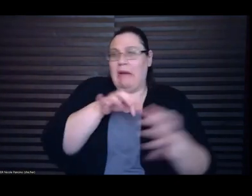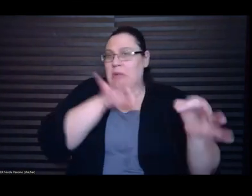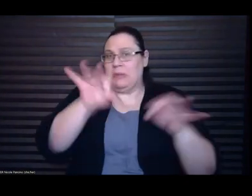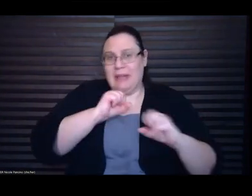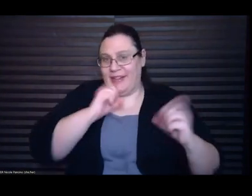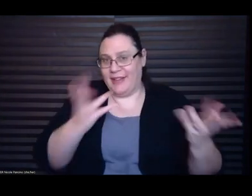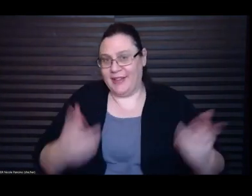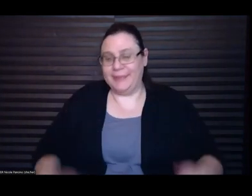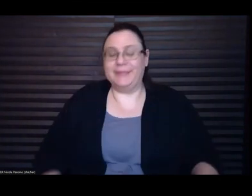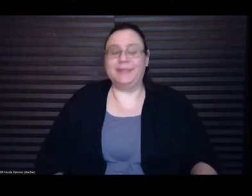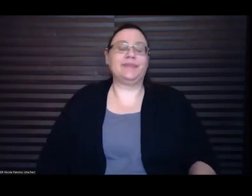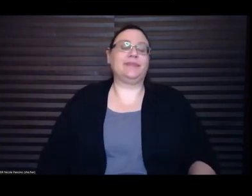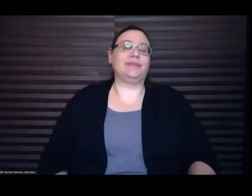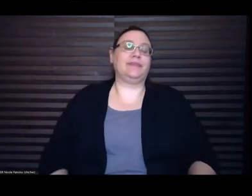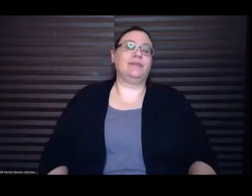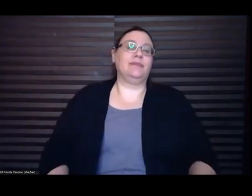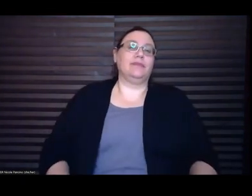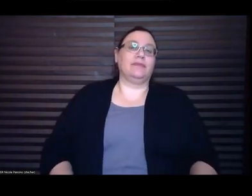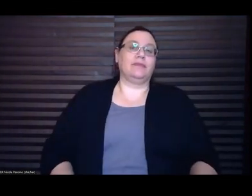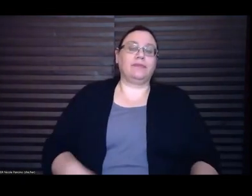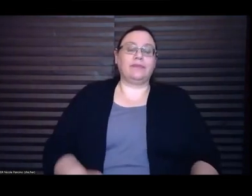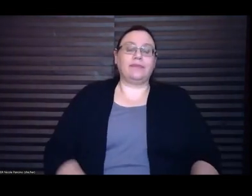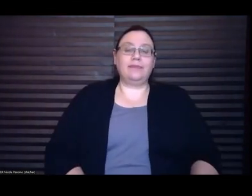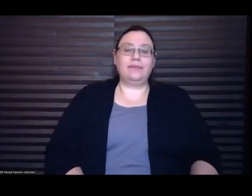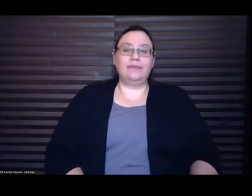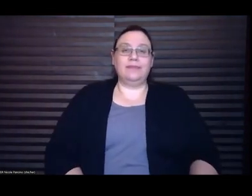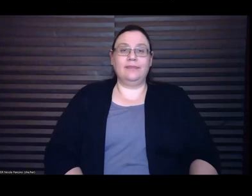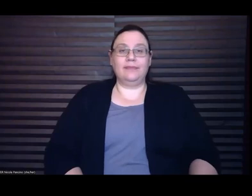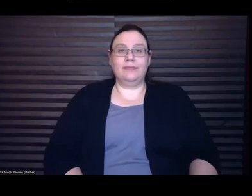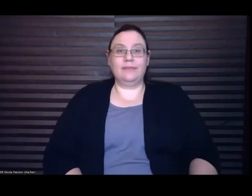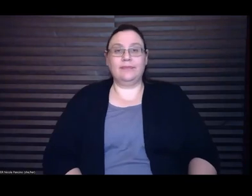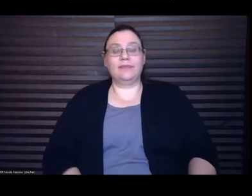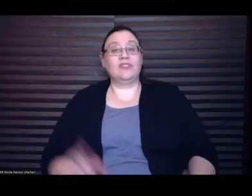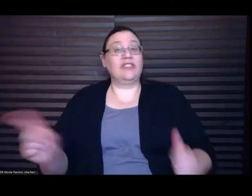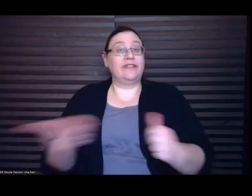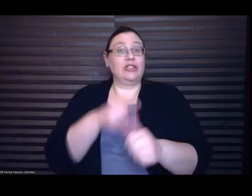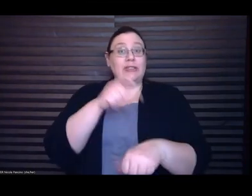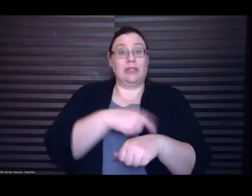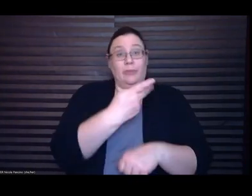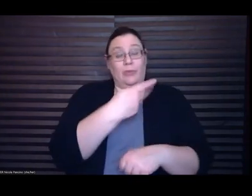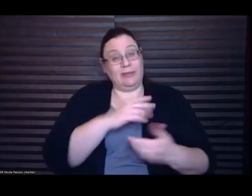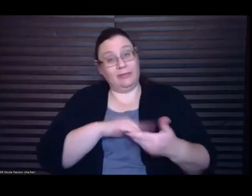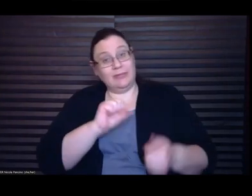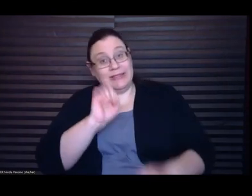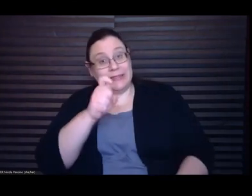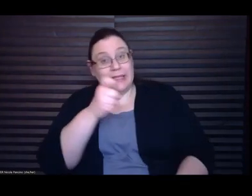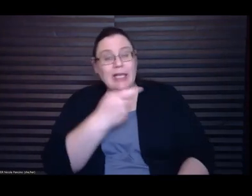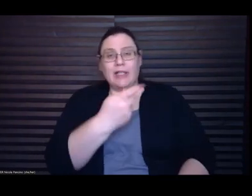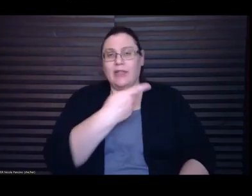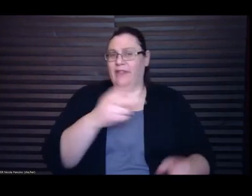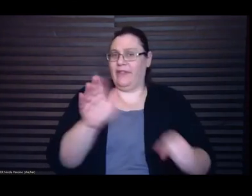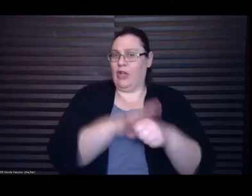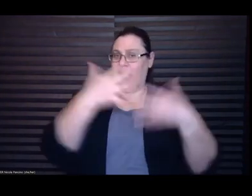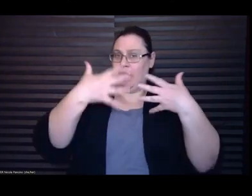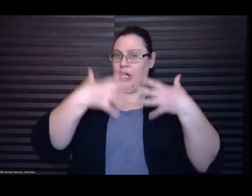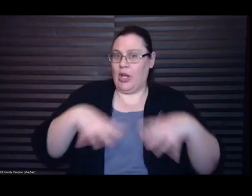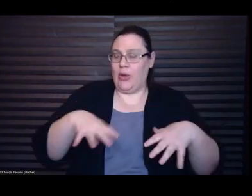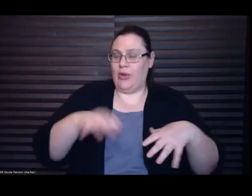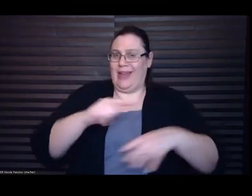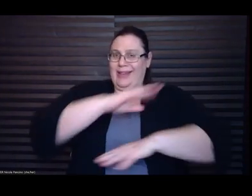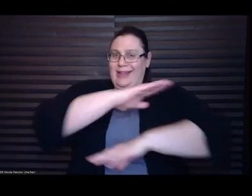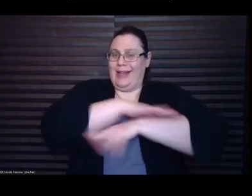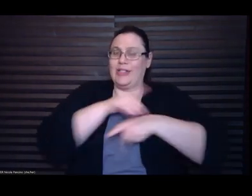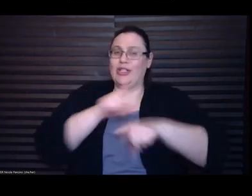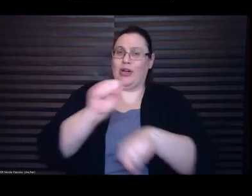The first time we have sex, we are both fully clothed at our desk during working hours, bathed in blue computer light. He is uptown